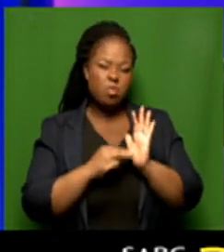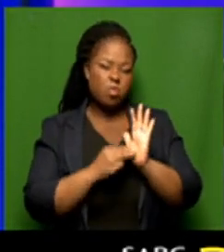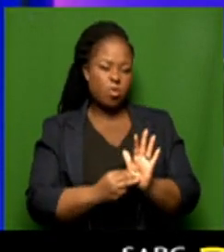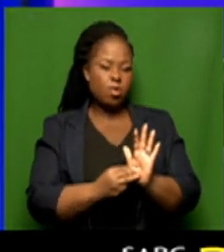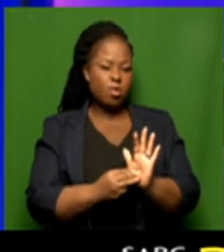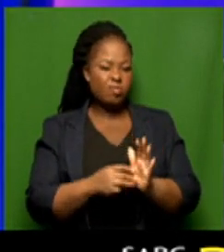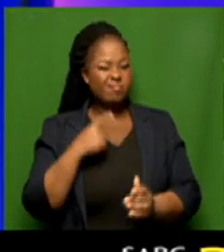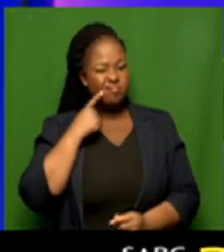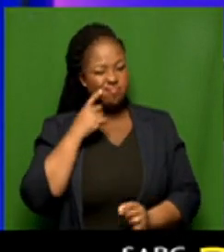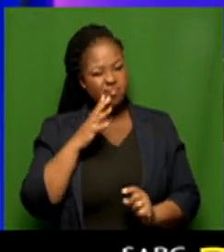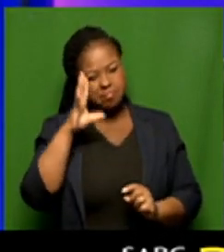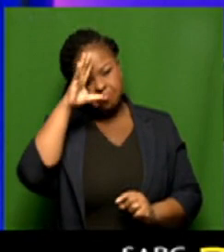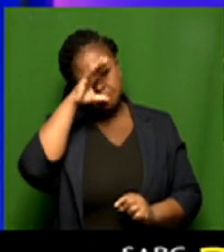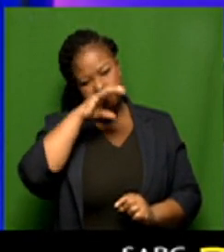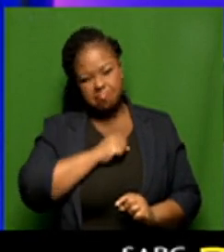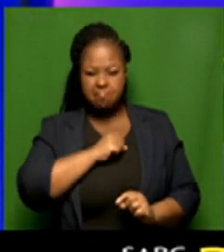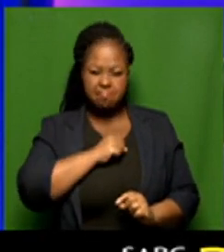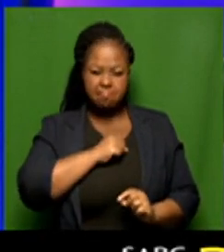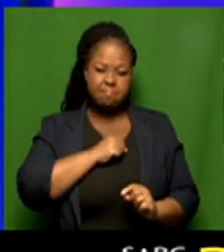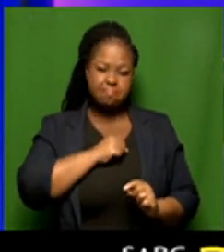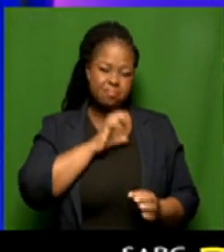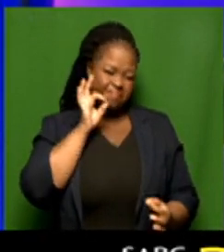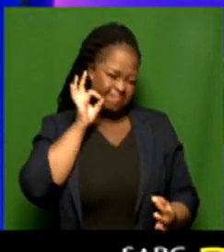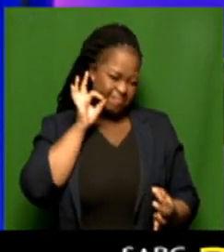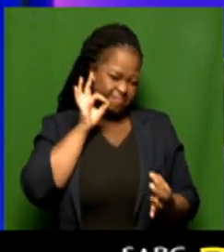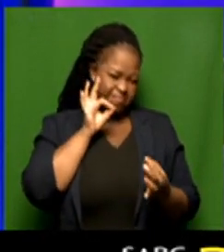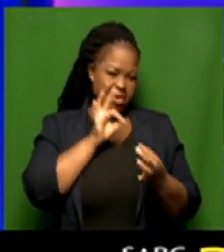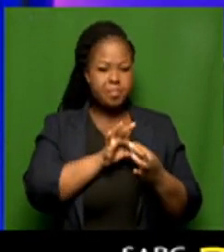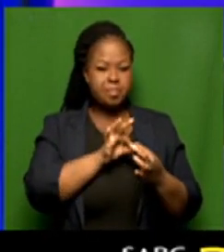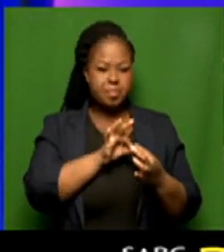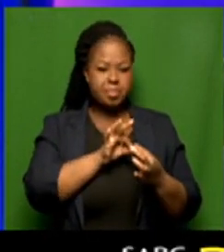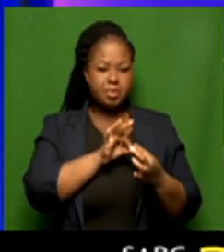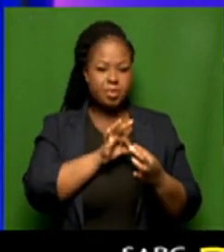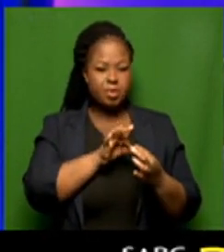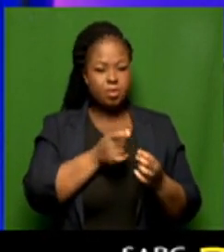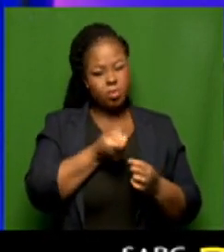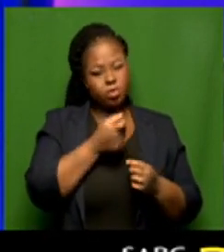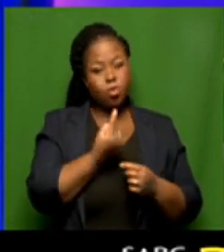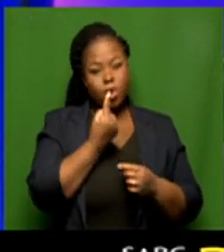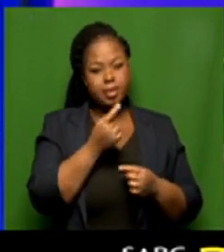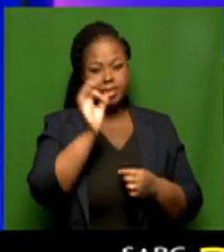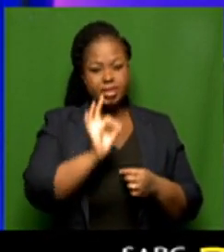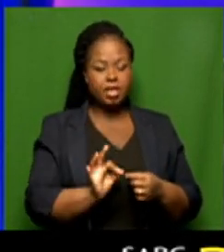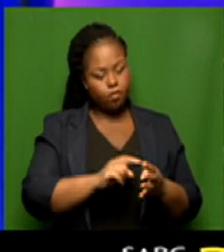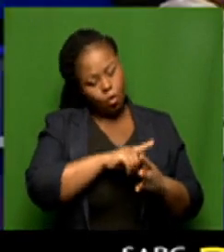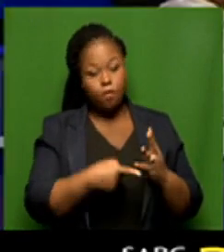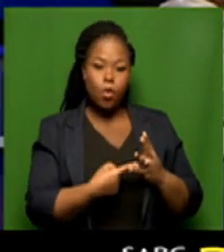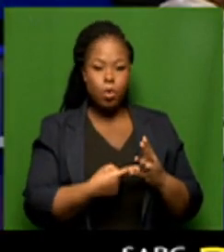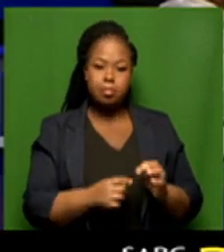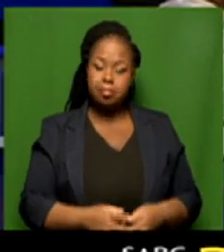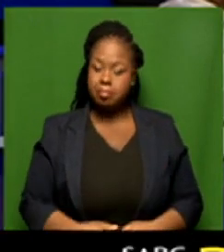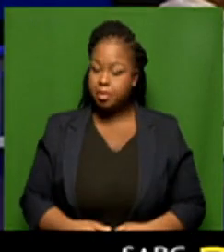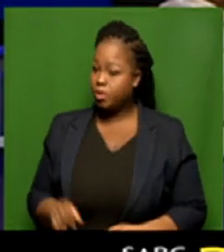able to predict accurately to within 1 percent for all four parties.